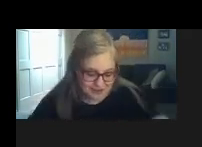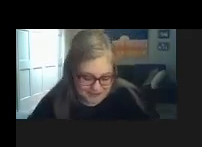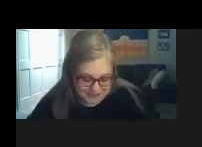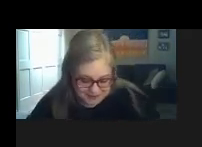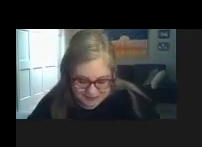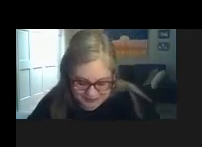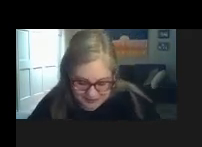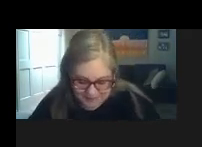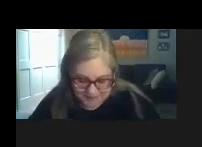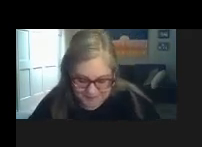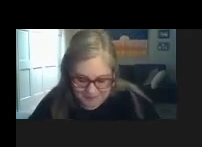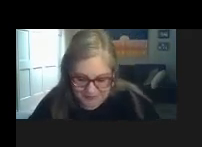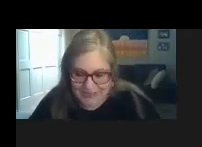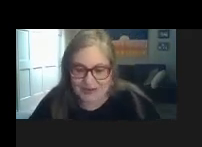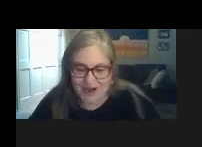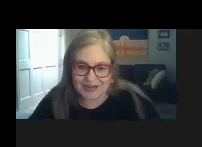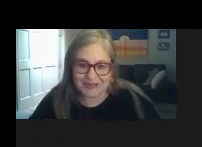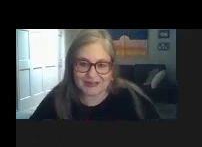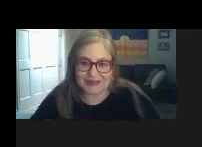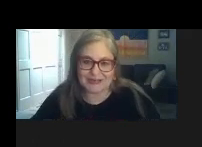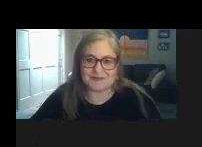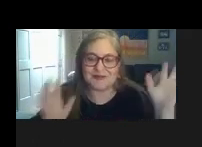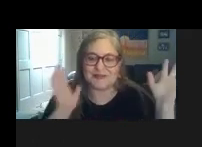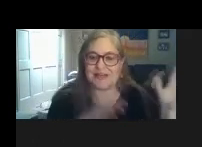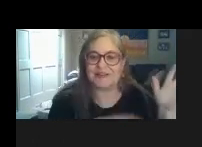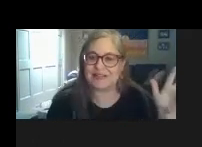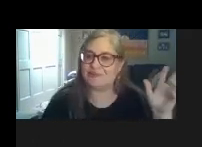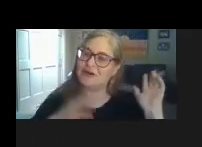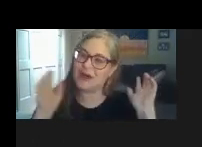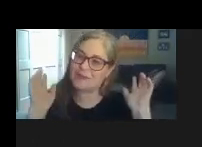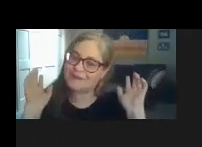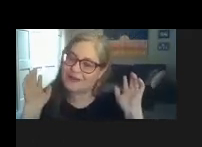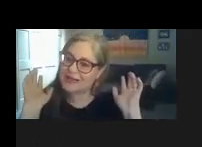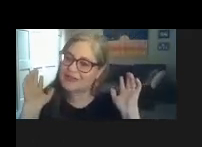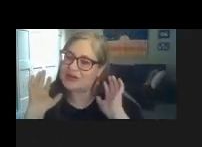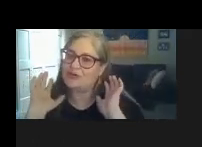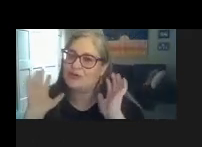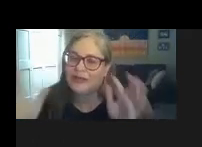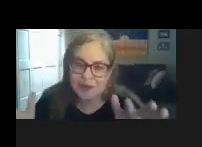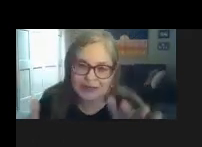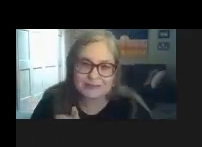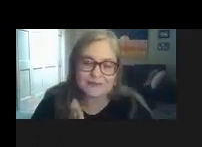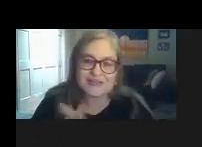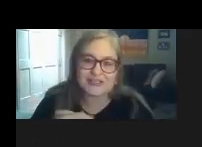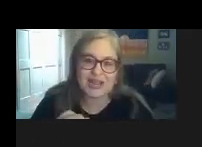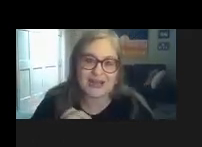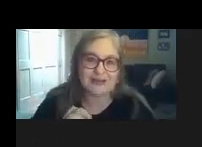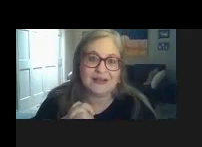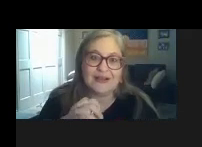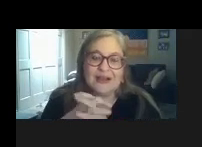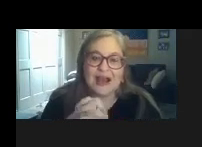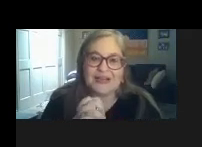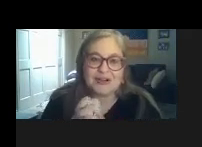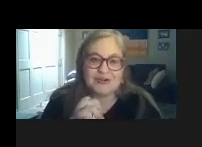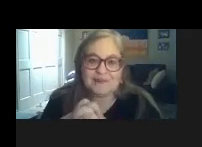when my son was in um kindergarten and he was put in a self-contained program and for the next year i really wanted him moved to gen ed